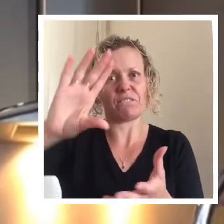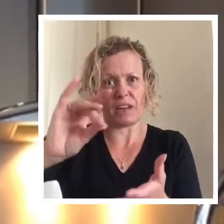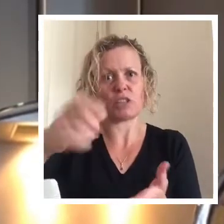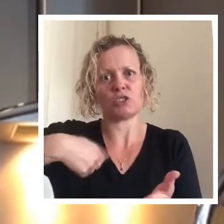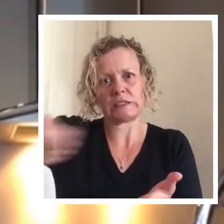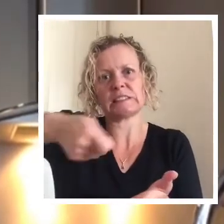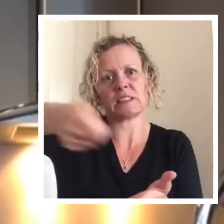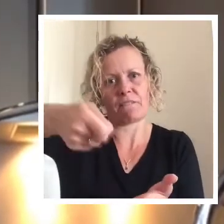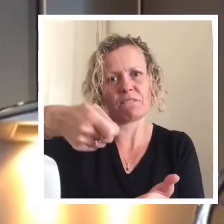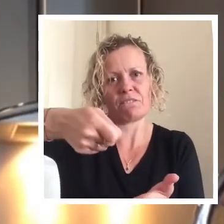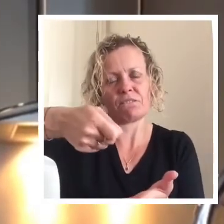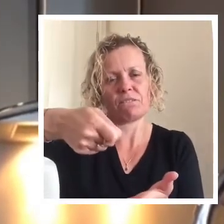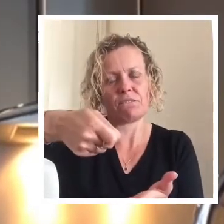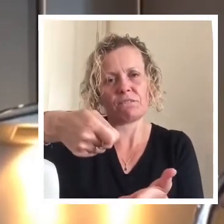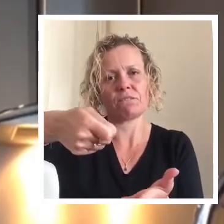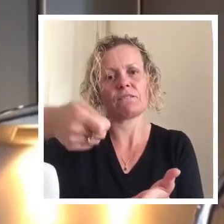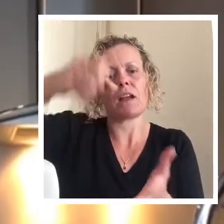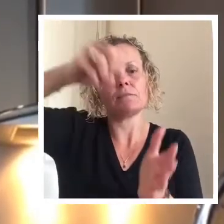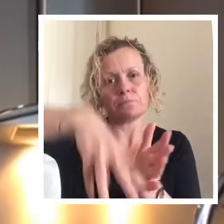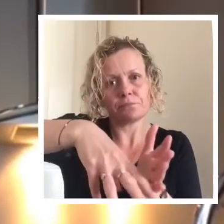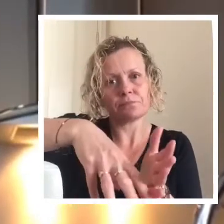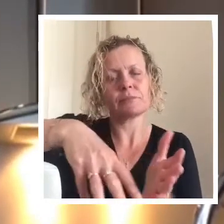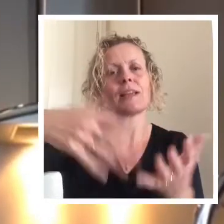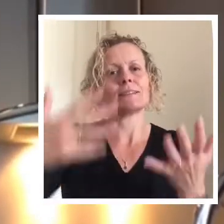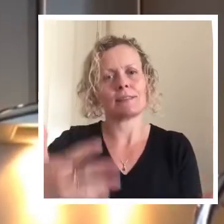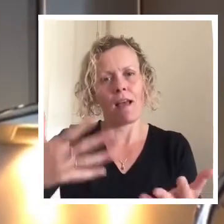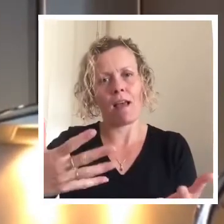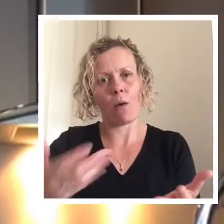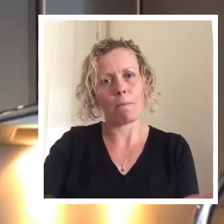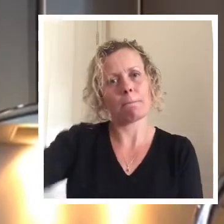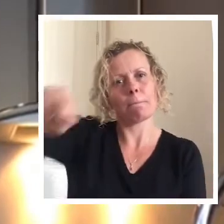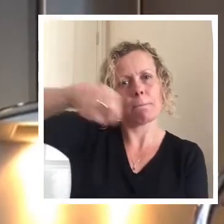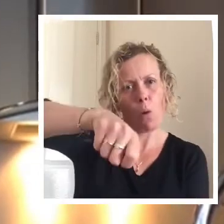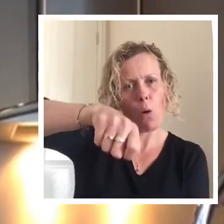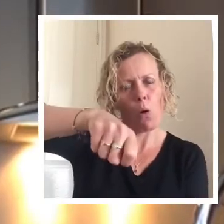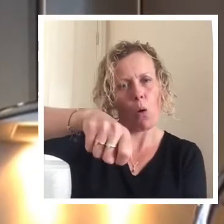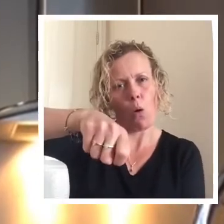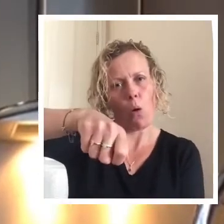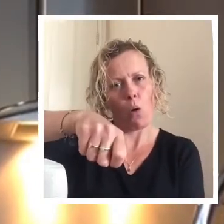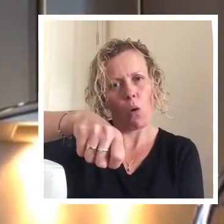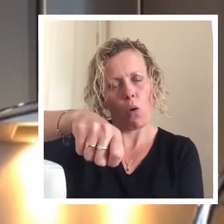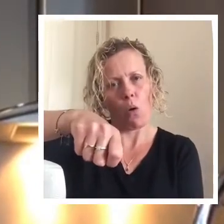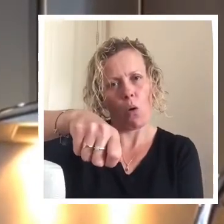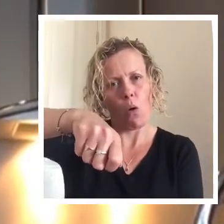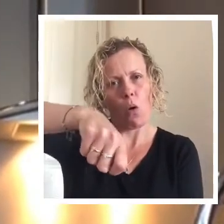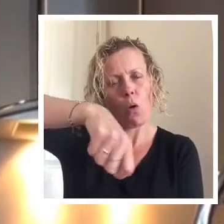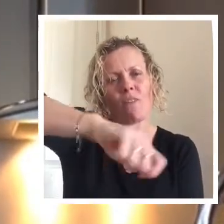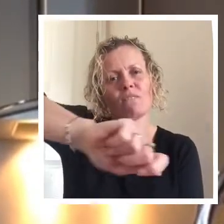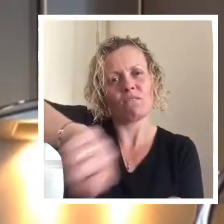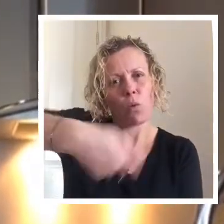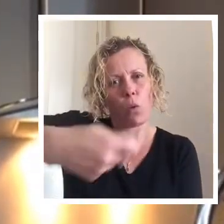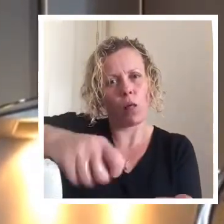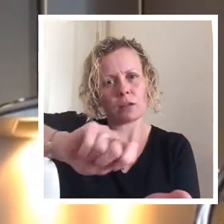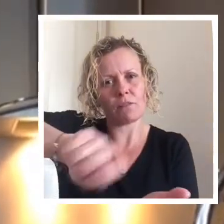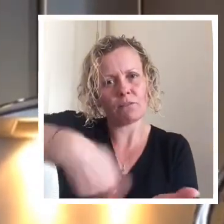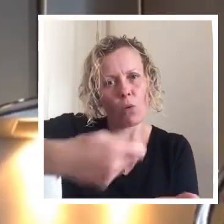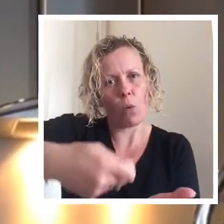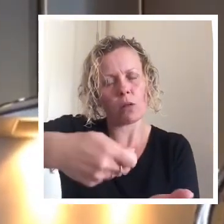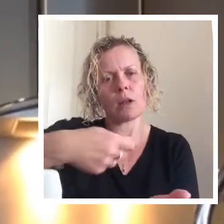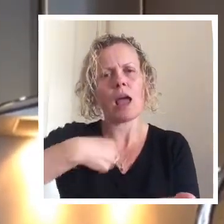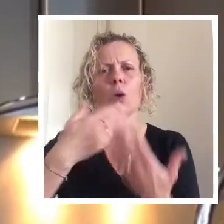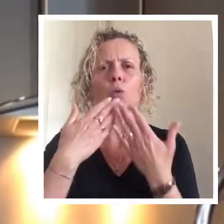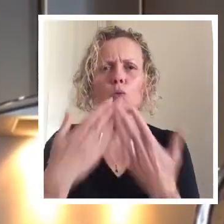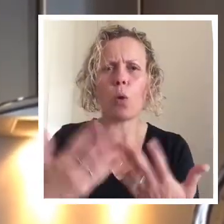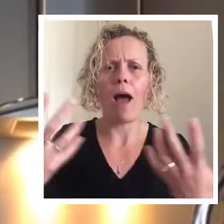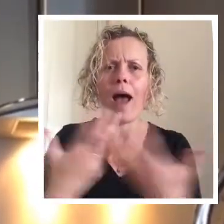I've already sifted this into the dish and we are going to pop that in there and we're going to fold. Now the other week I showed you